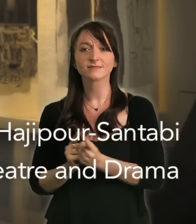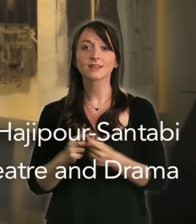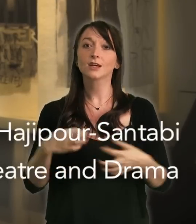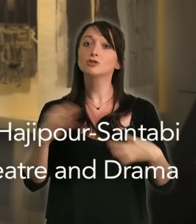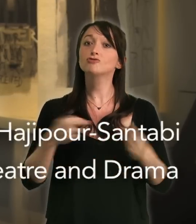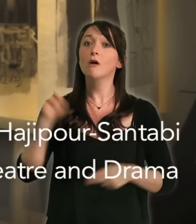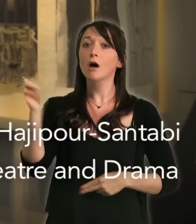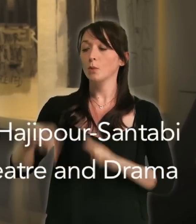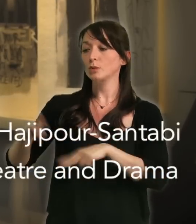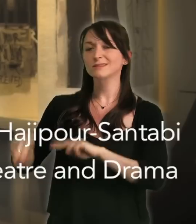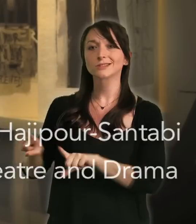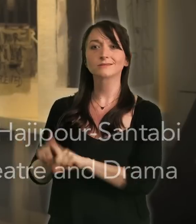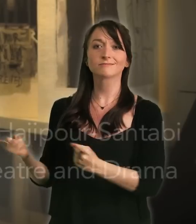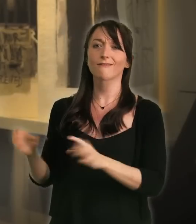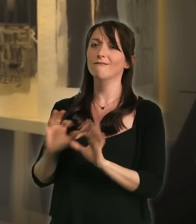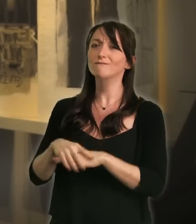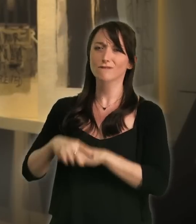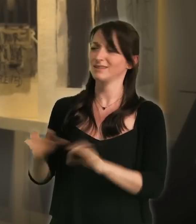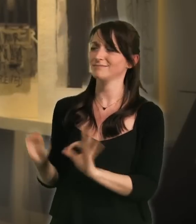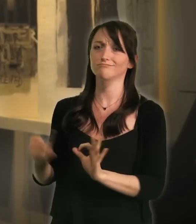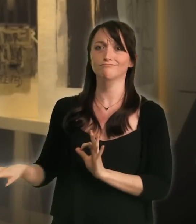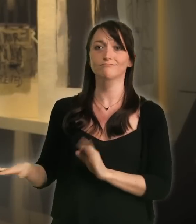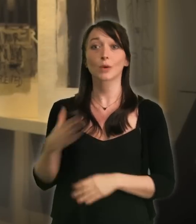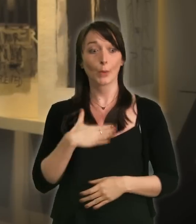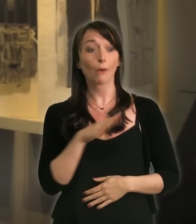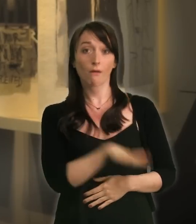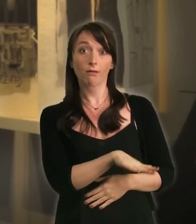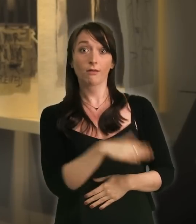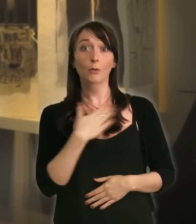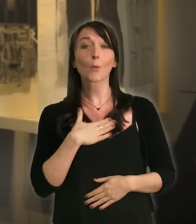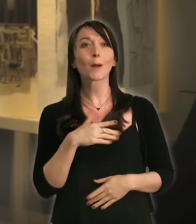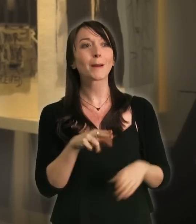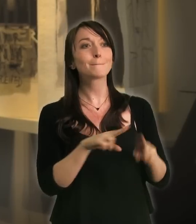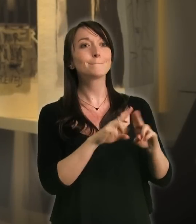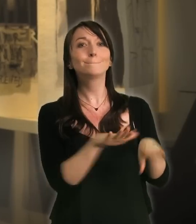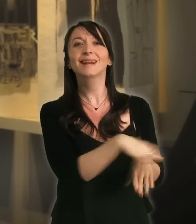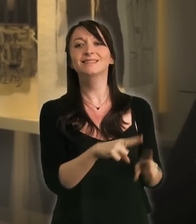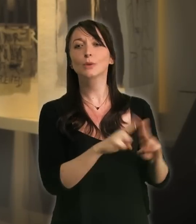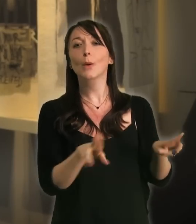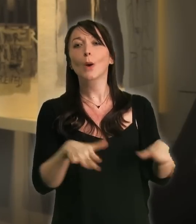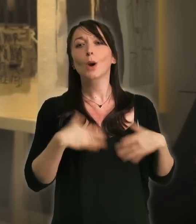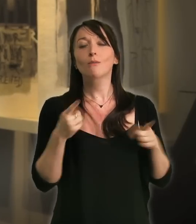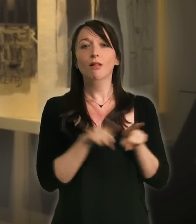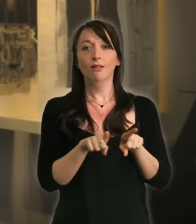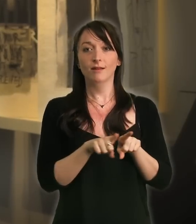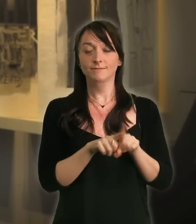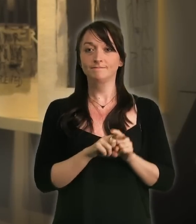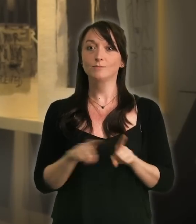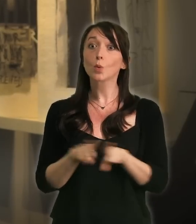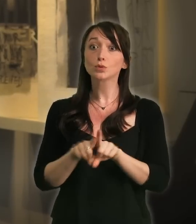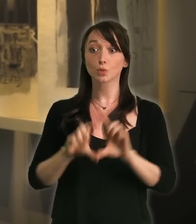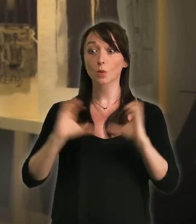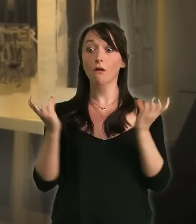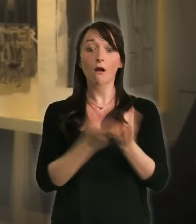which I didn't do at drama school auditions so that's what I was looking for, was looking for somewhere that I would really feel at home